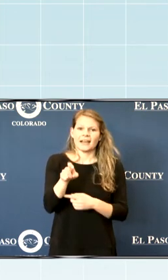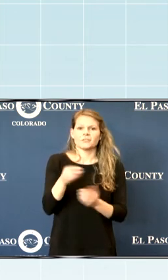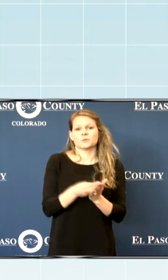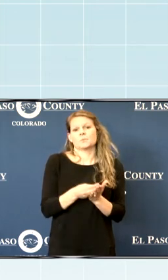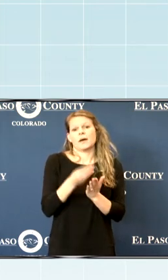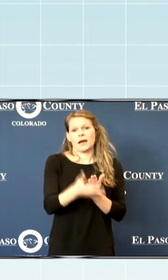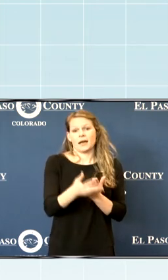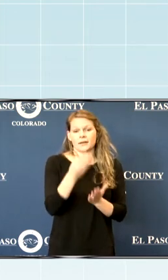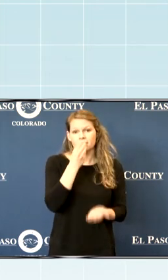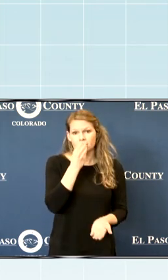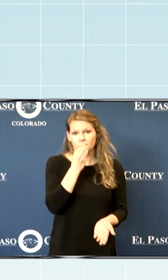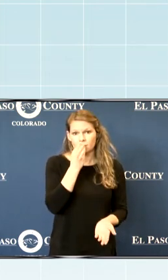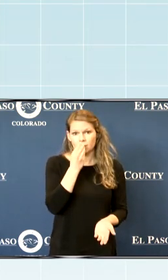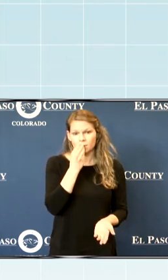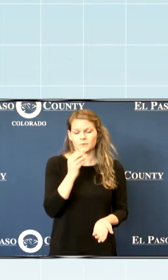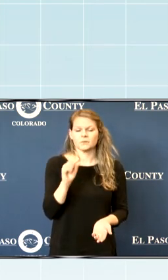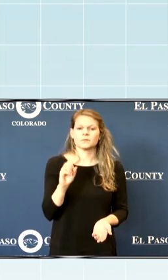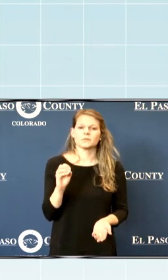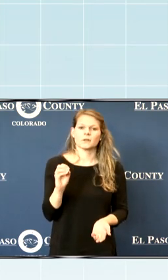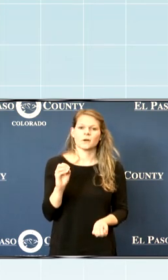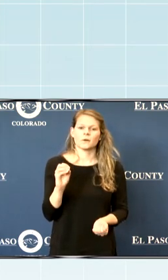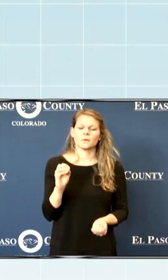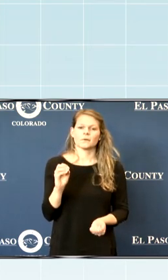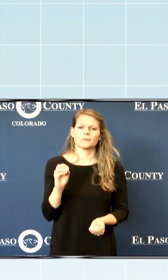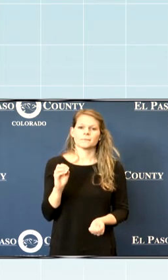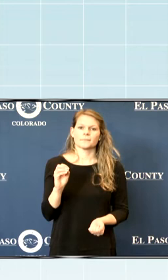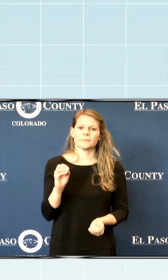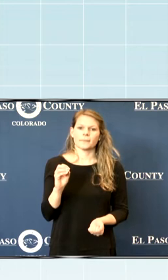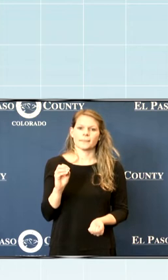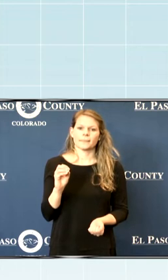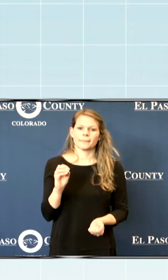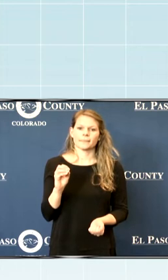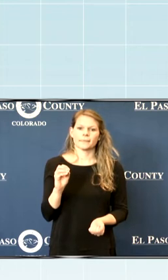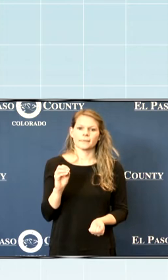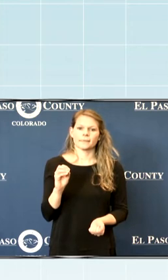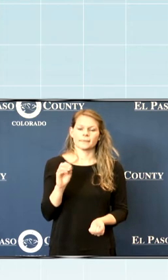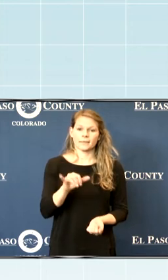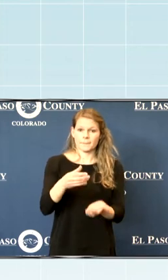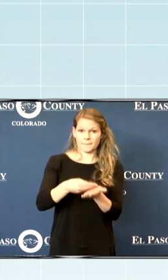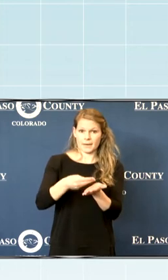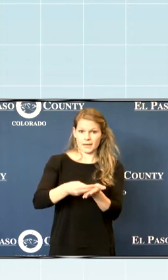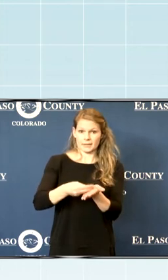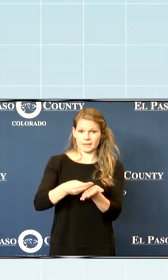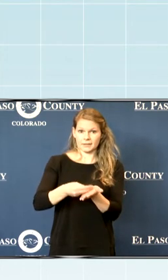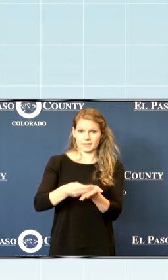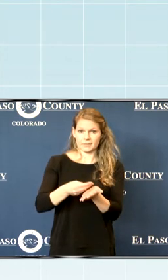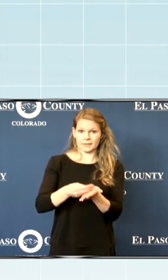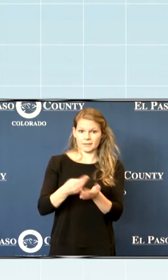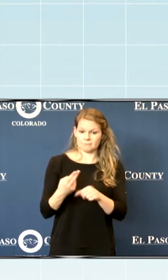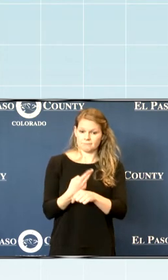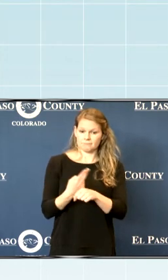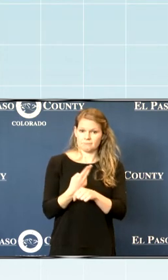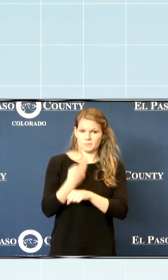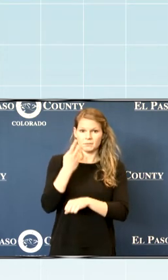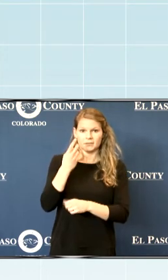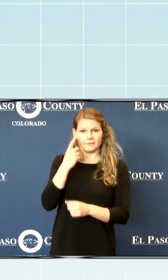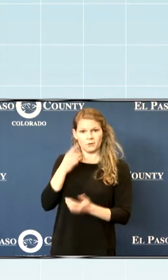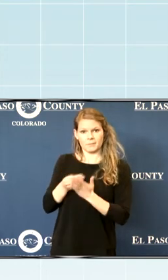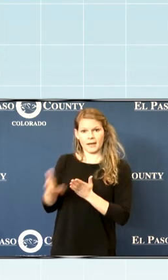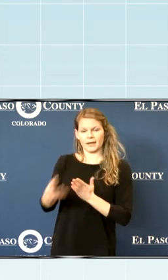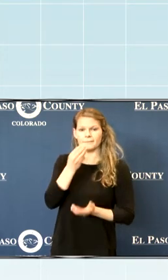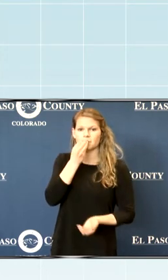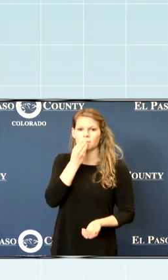purchase food. And so this money will be used for that. So